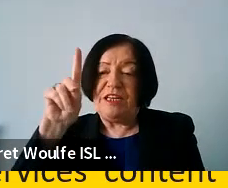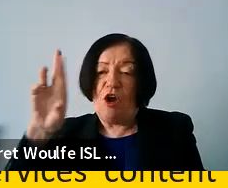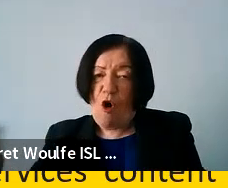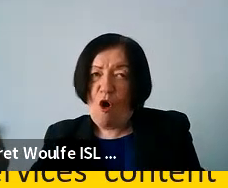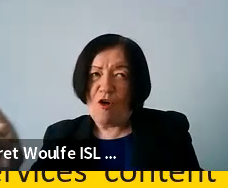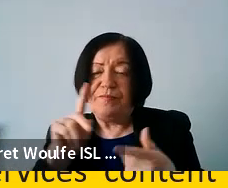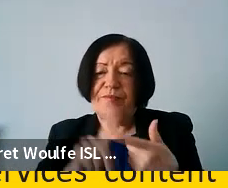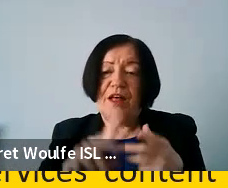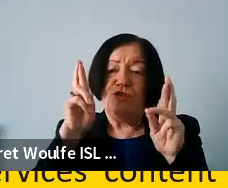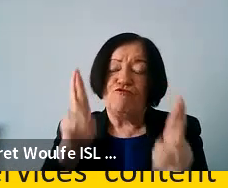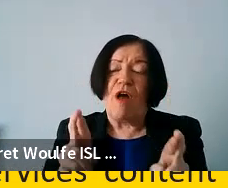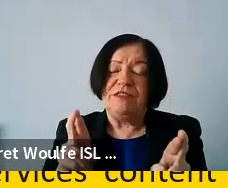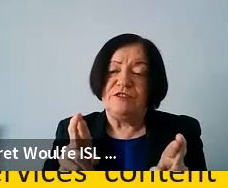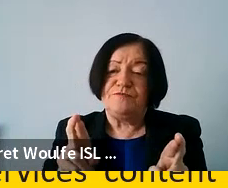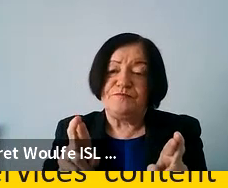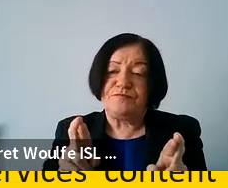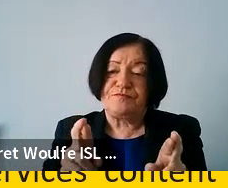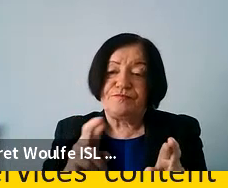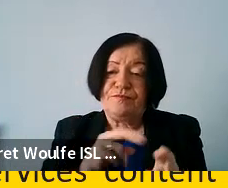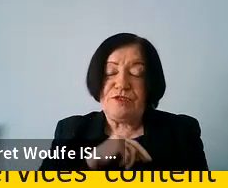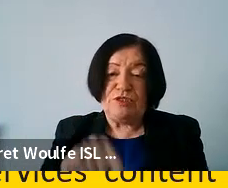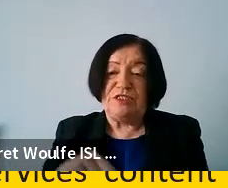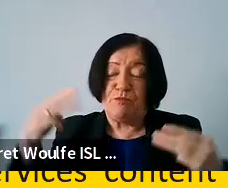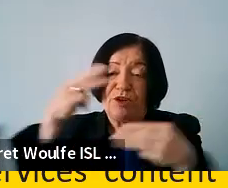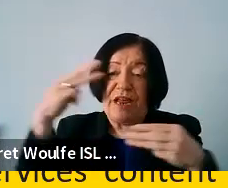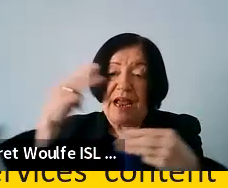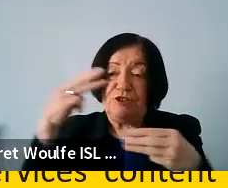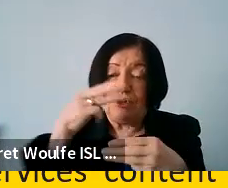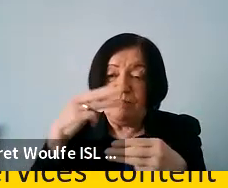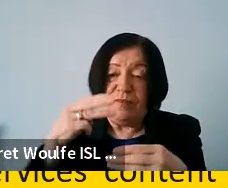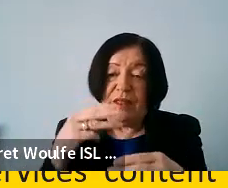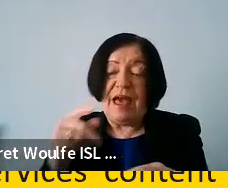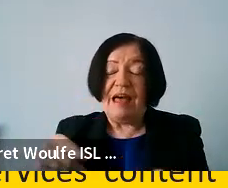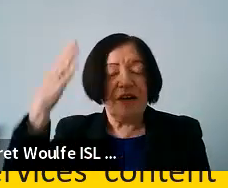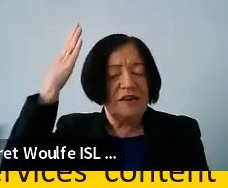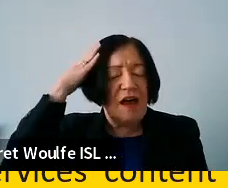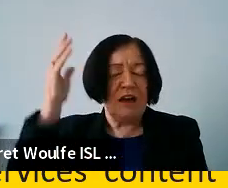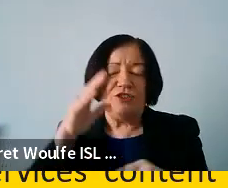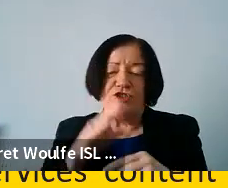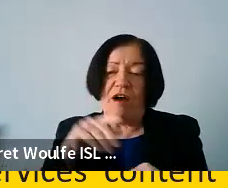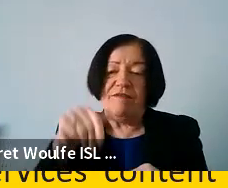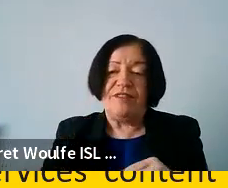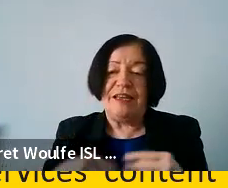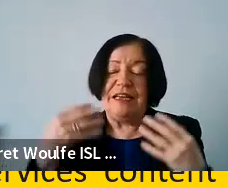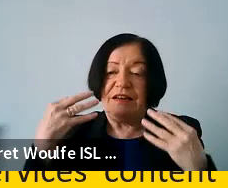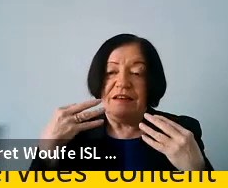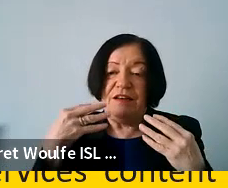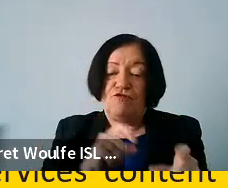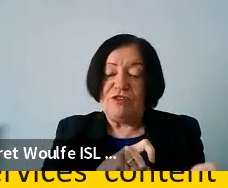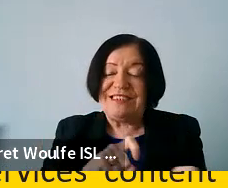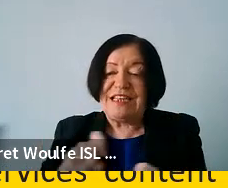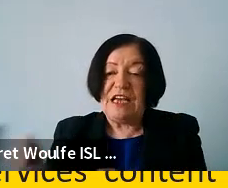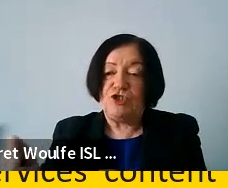and the right to this protection all the time and the knowledge also about data retention. So